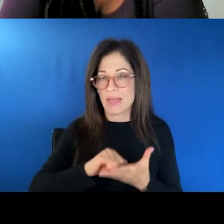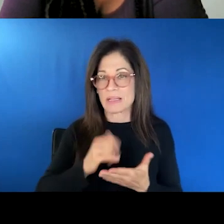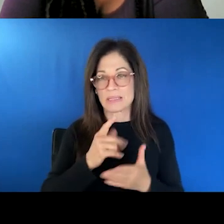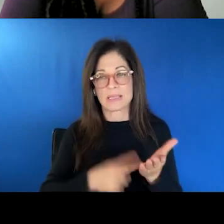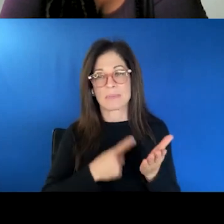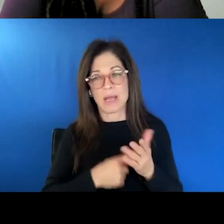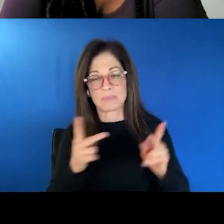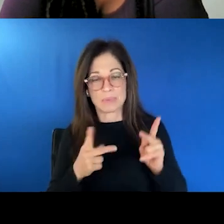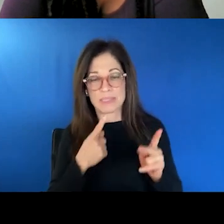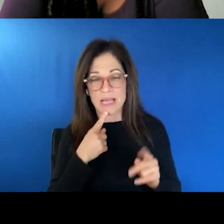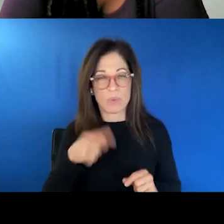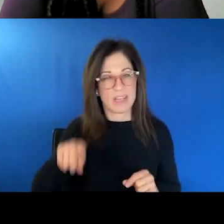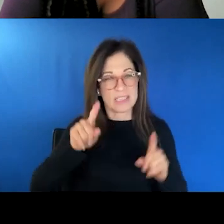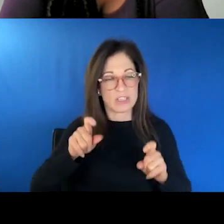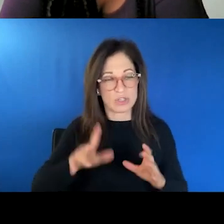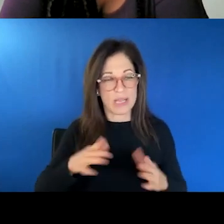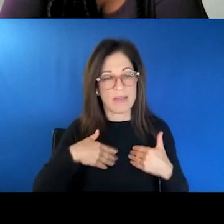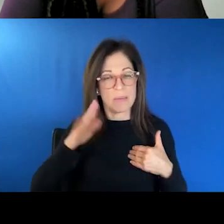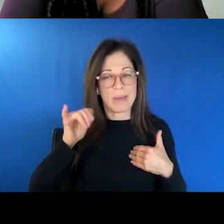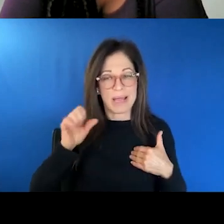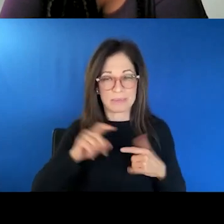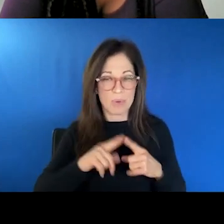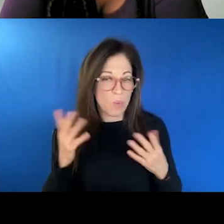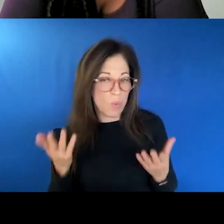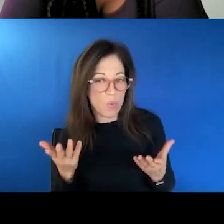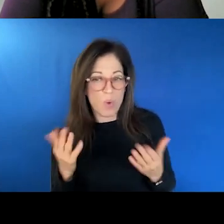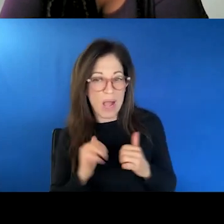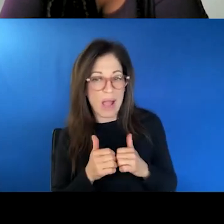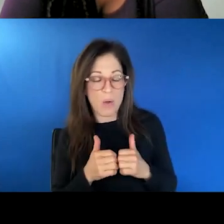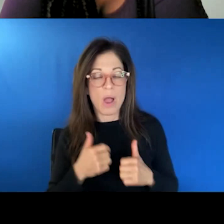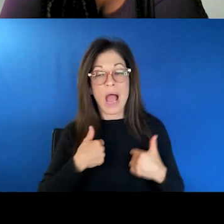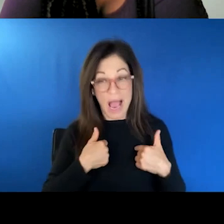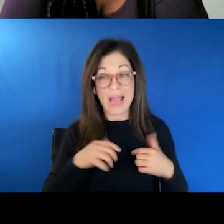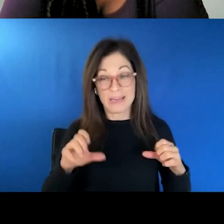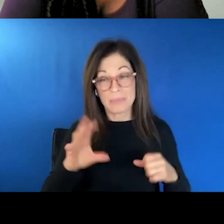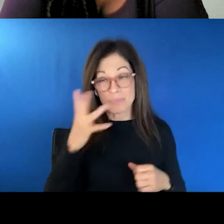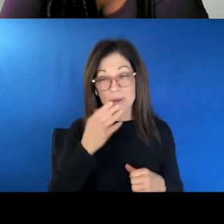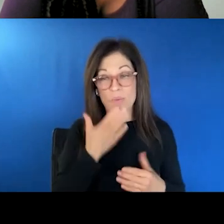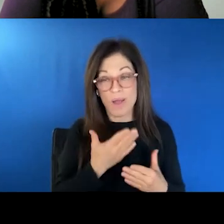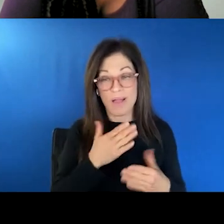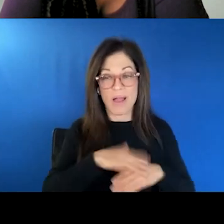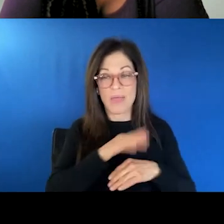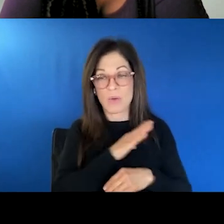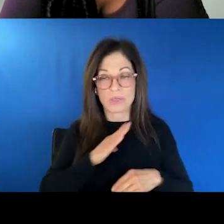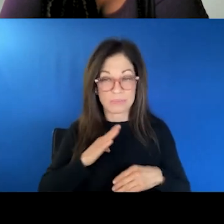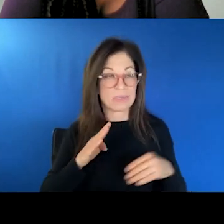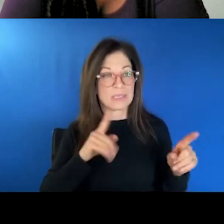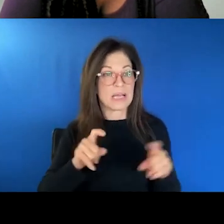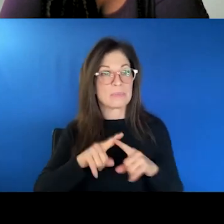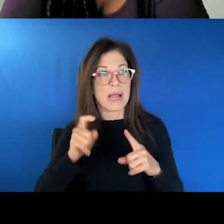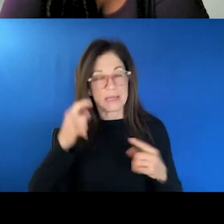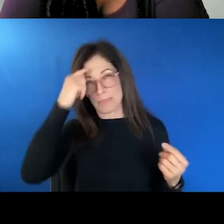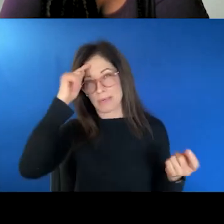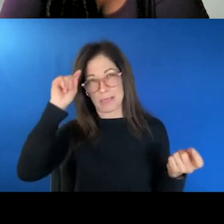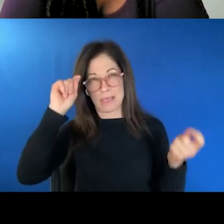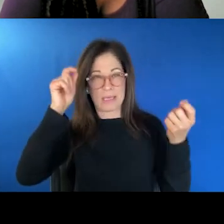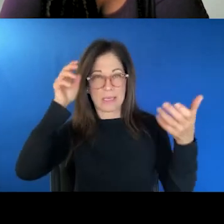these tests are biased, but how I did, uh, fairly well on those tests, but I had to kind of code switch to mentally, um, work through the bias. So, um,